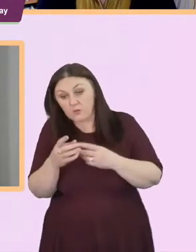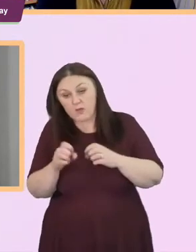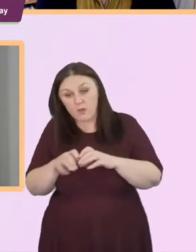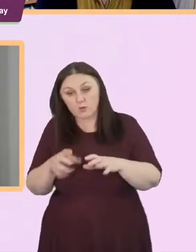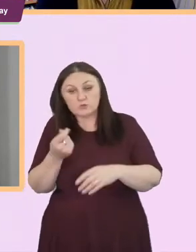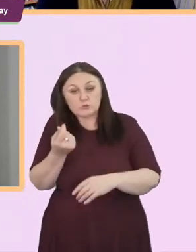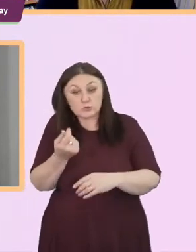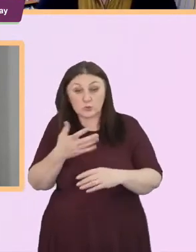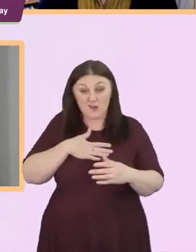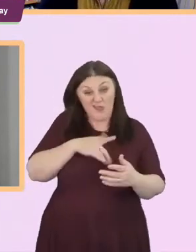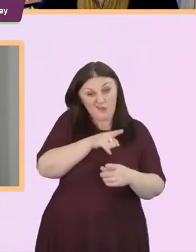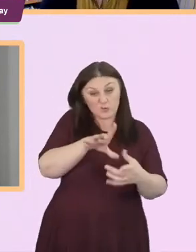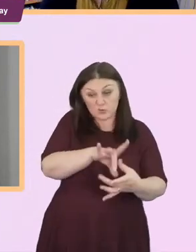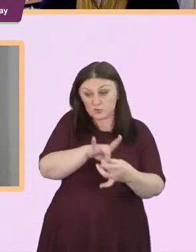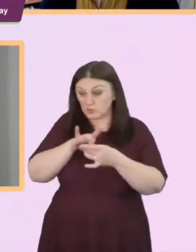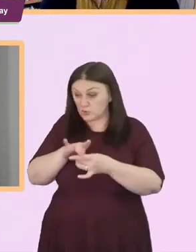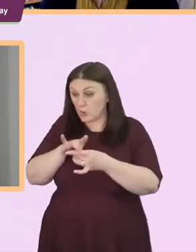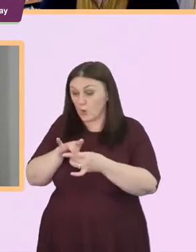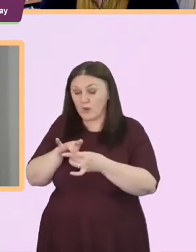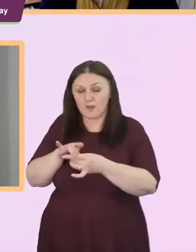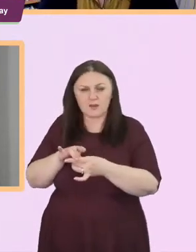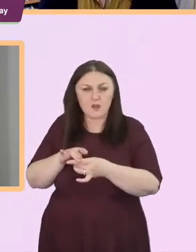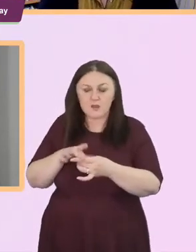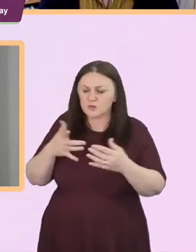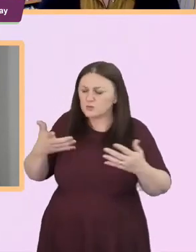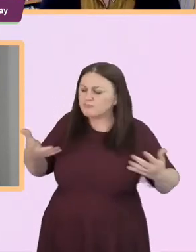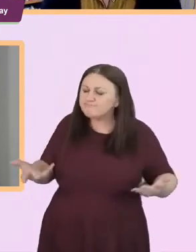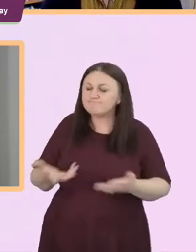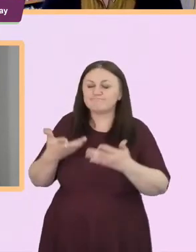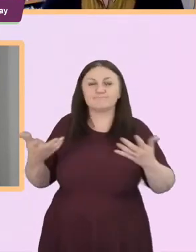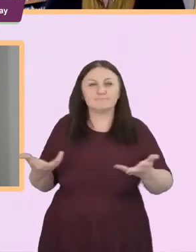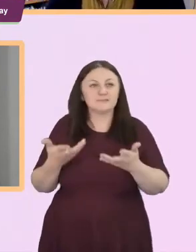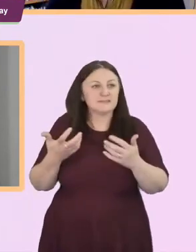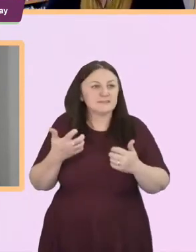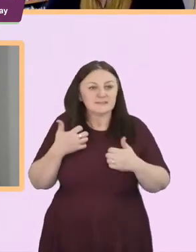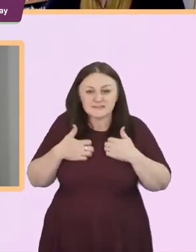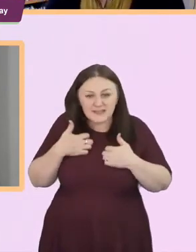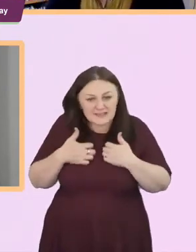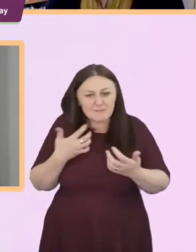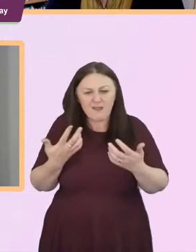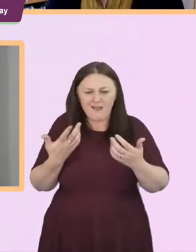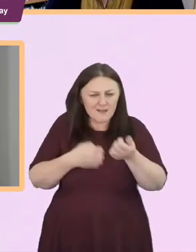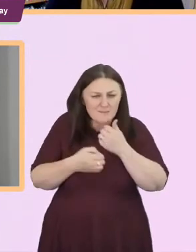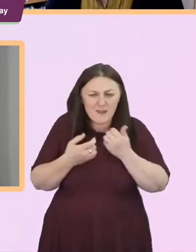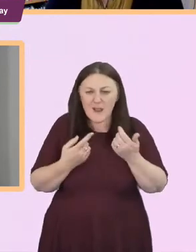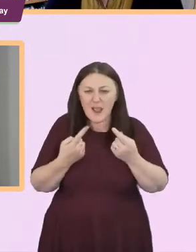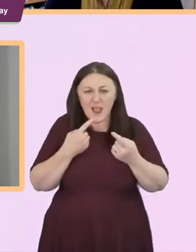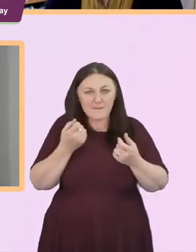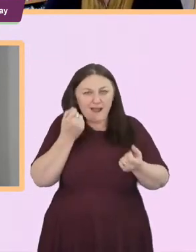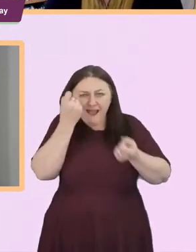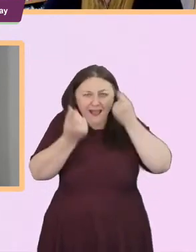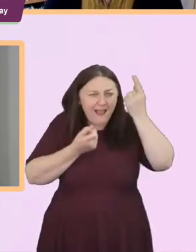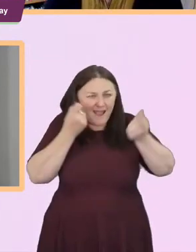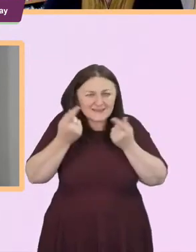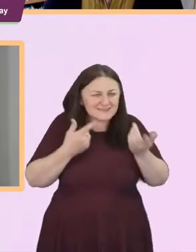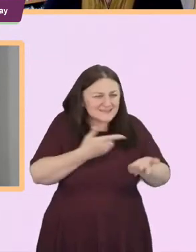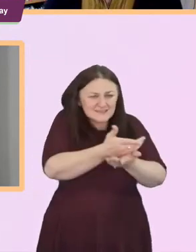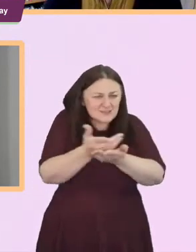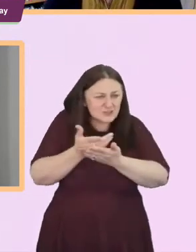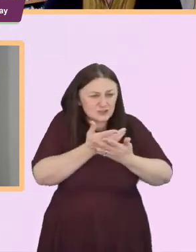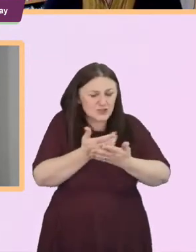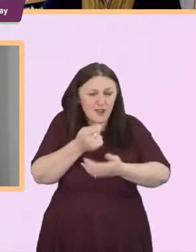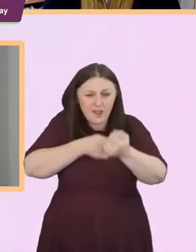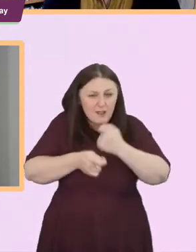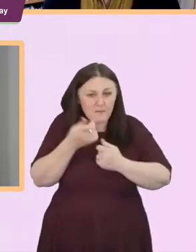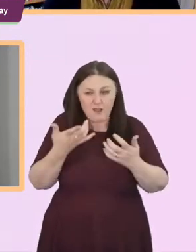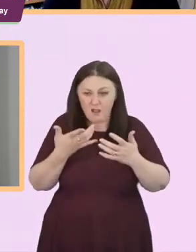associations because just to inspire and uh inform people share ideas uh and and to inspire our network from a